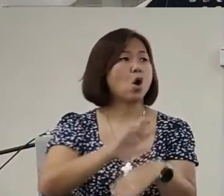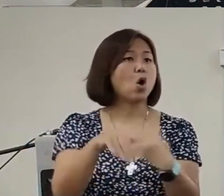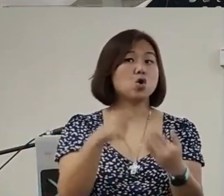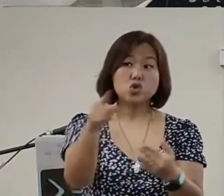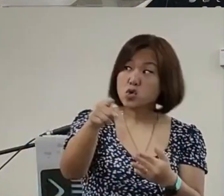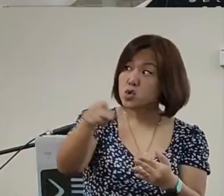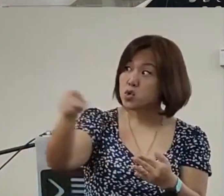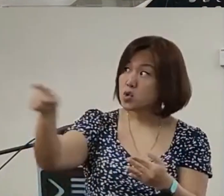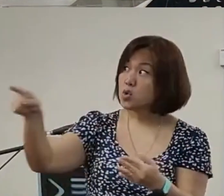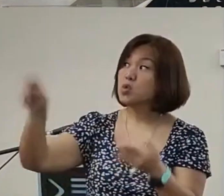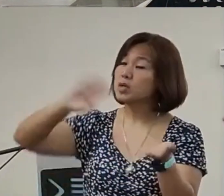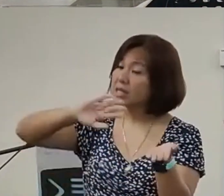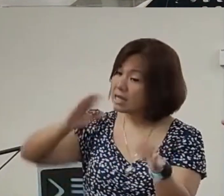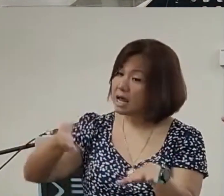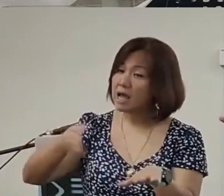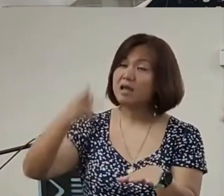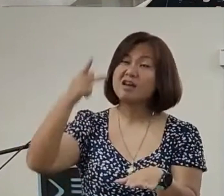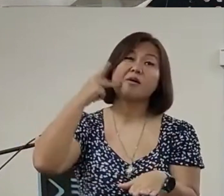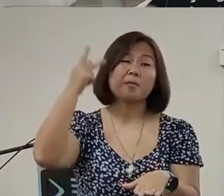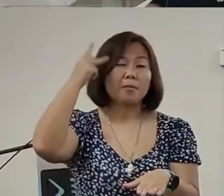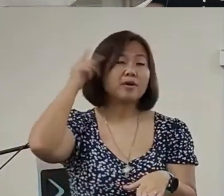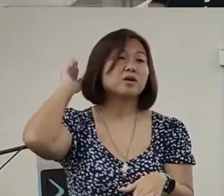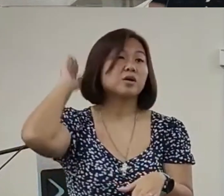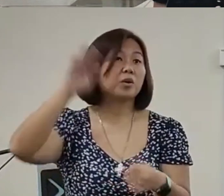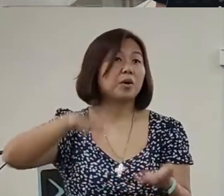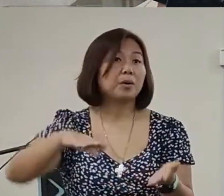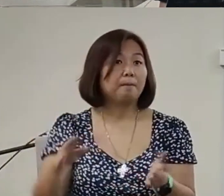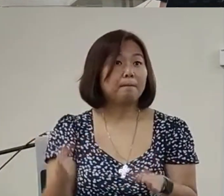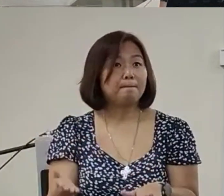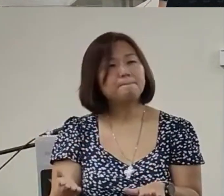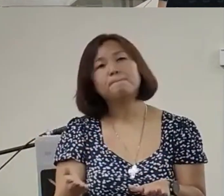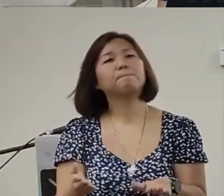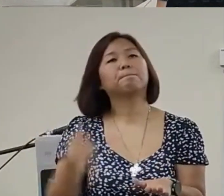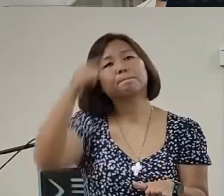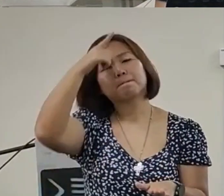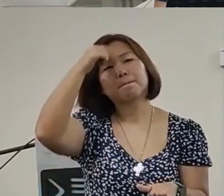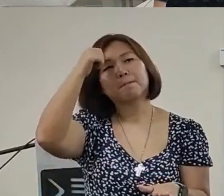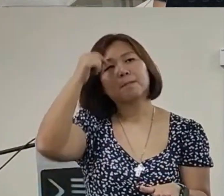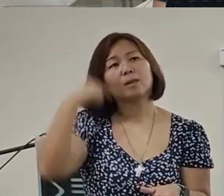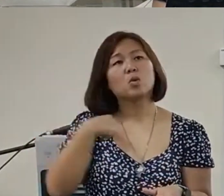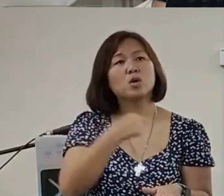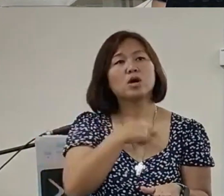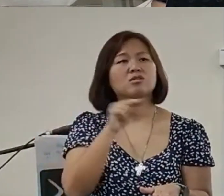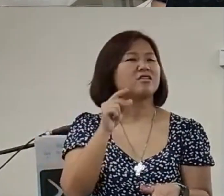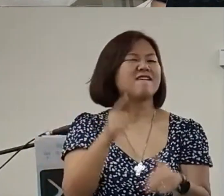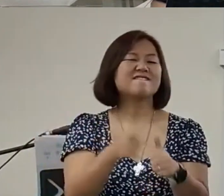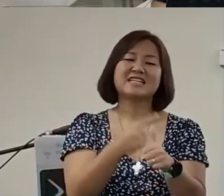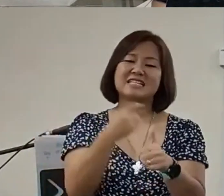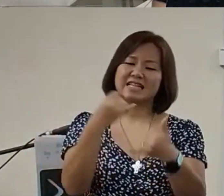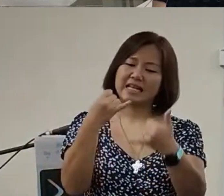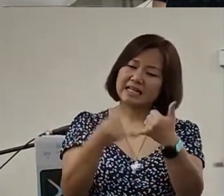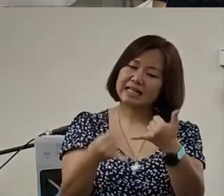you are going to dieyour parents are going to dieI'm going to diebecause we are notthe first and the lastbut God